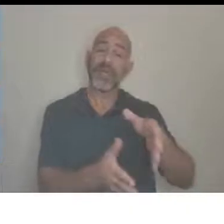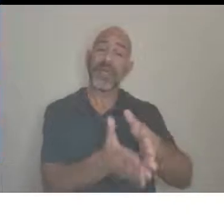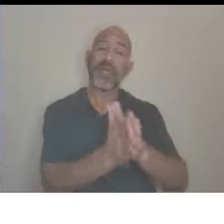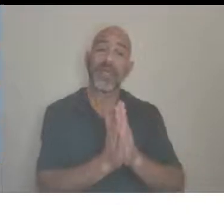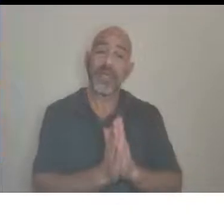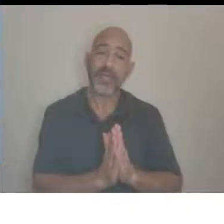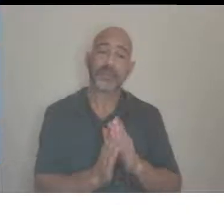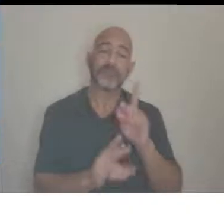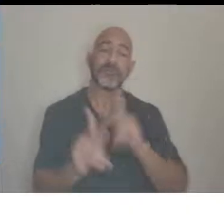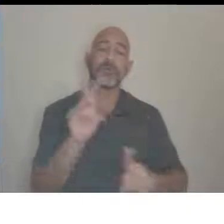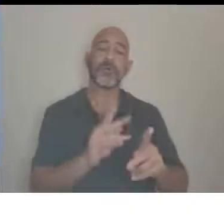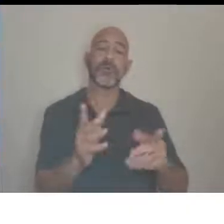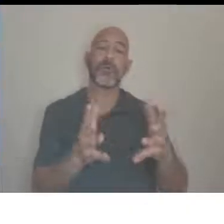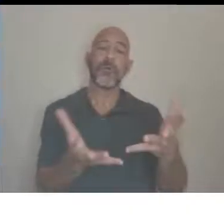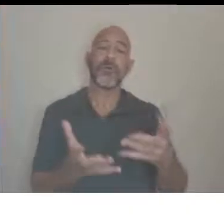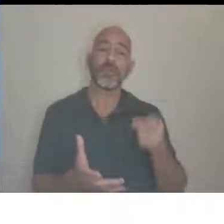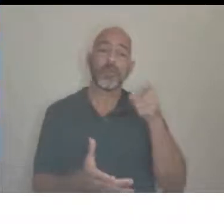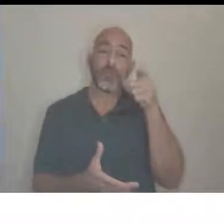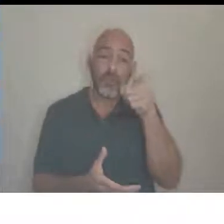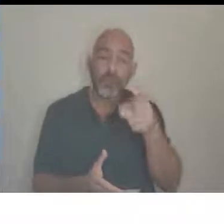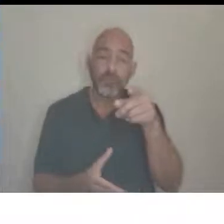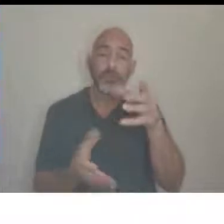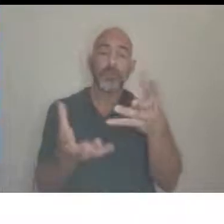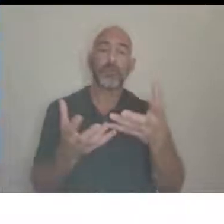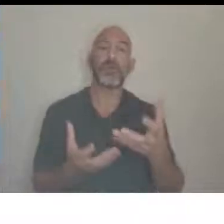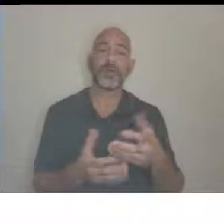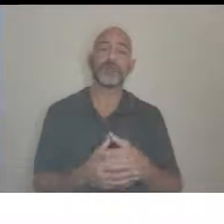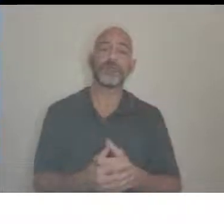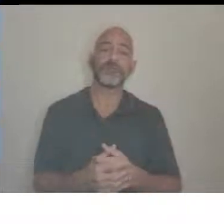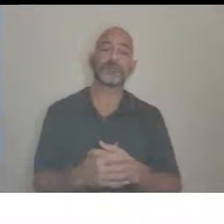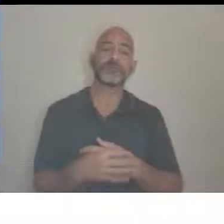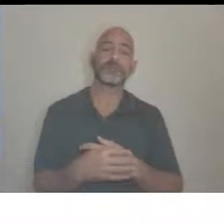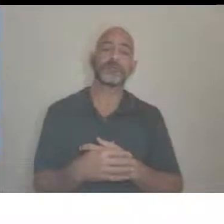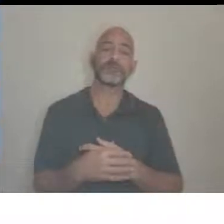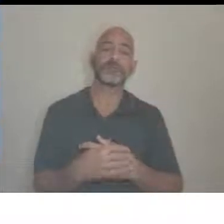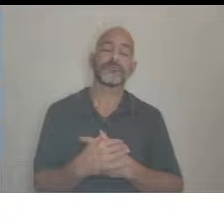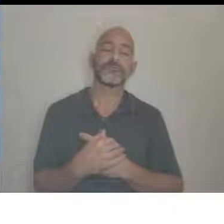they need. And part of respecting people is recognizing that they know that.